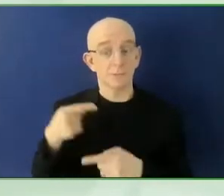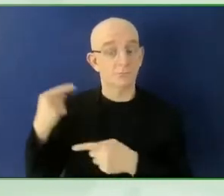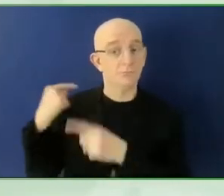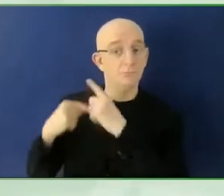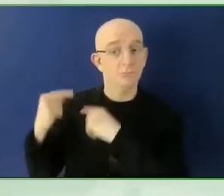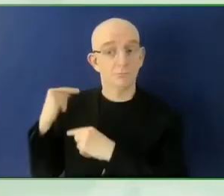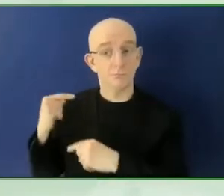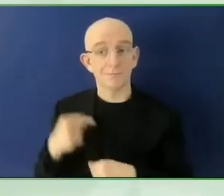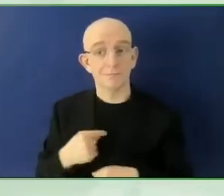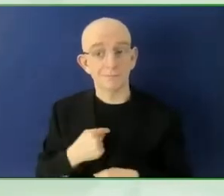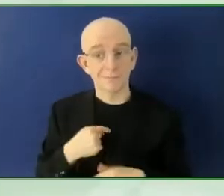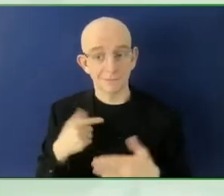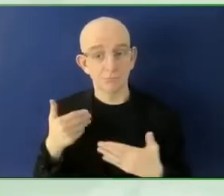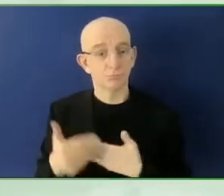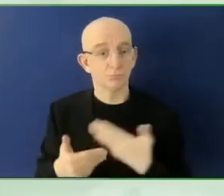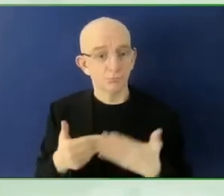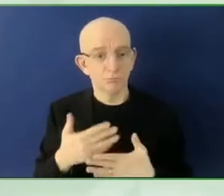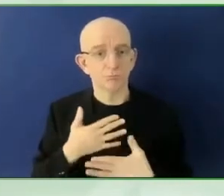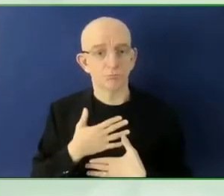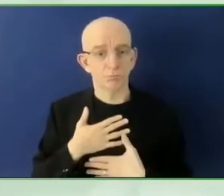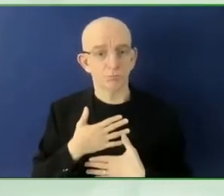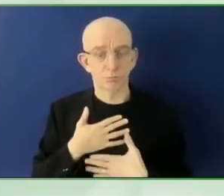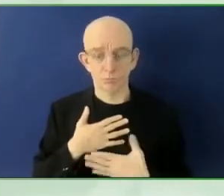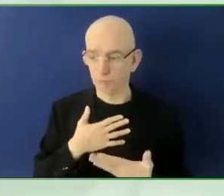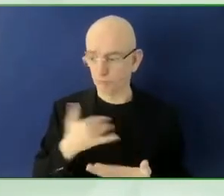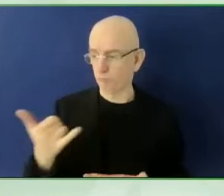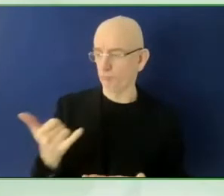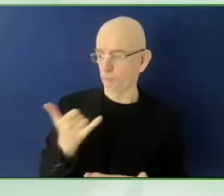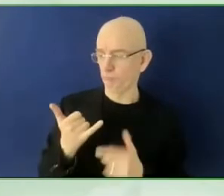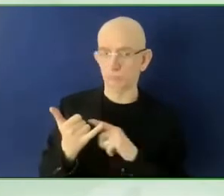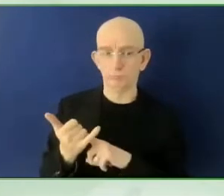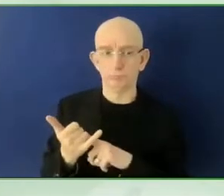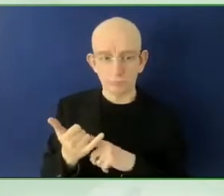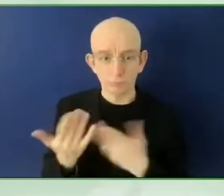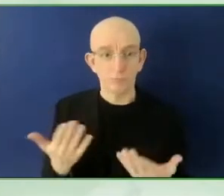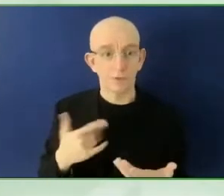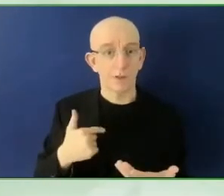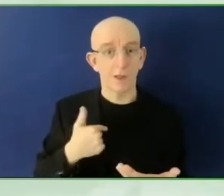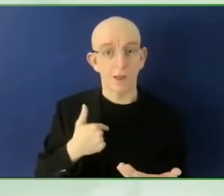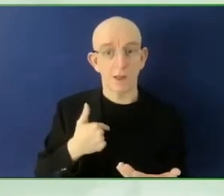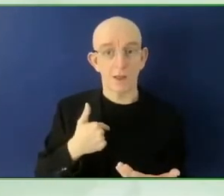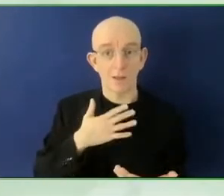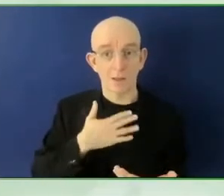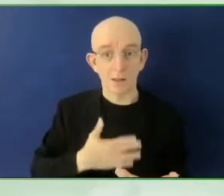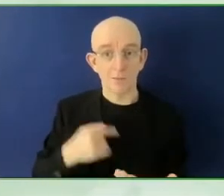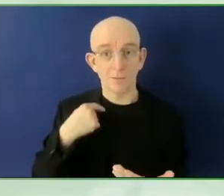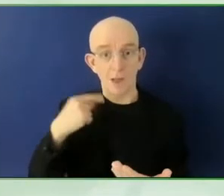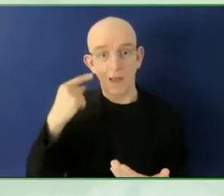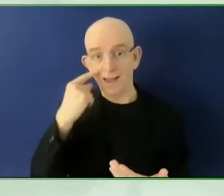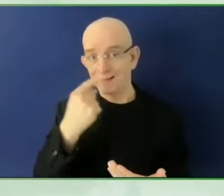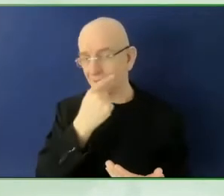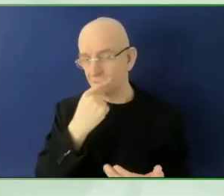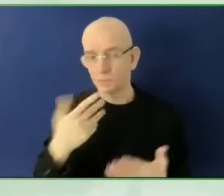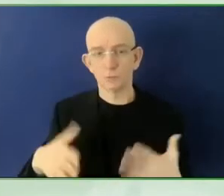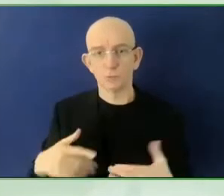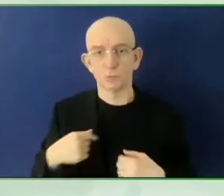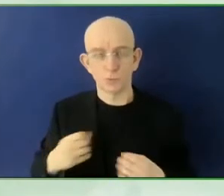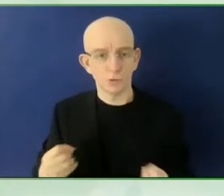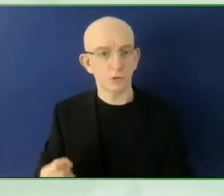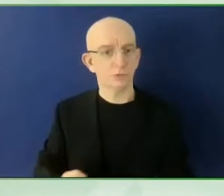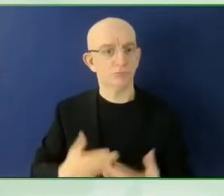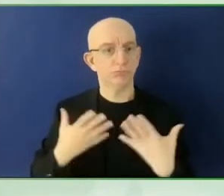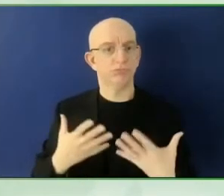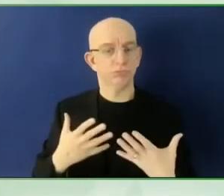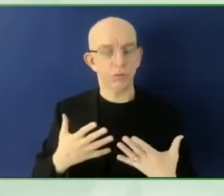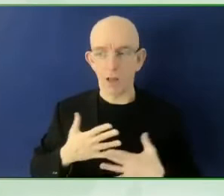somebody's phone. You're seeing a little glimpse into their life. And it's all with, you know, kindness and